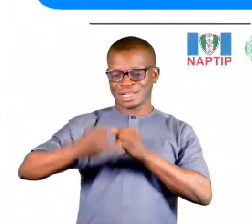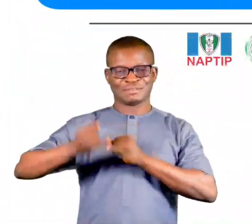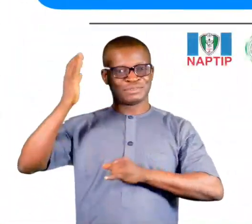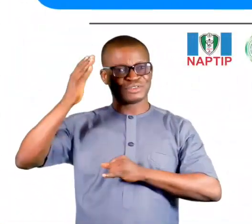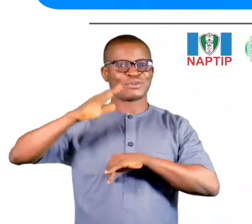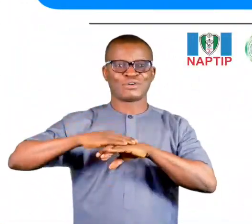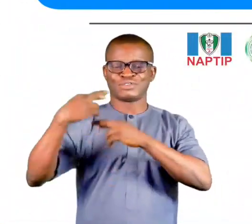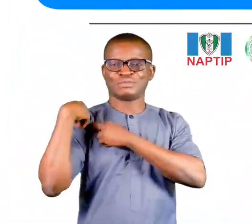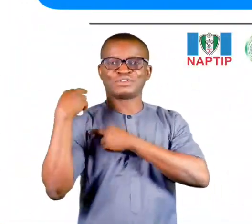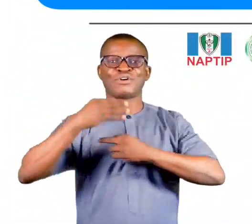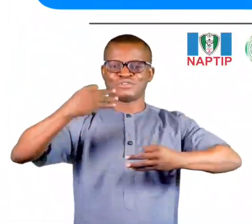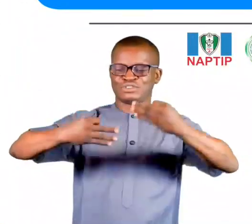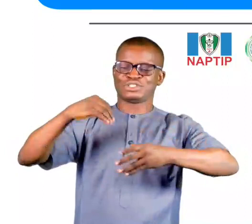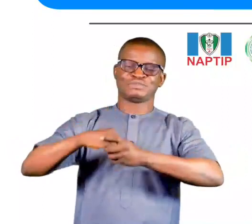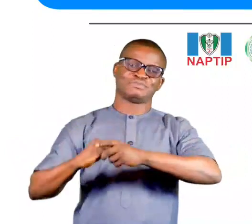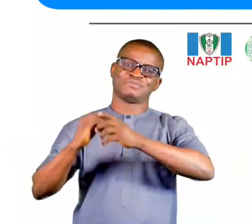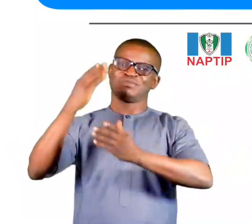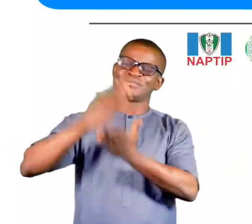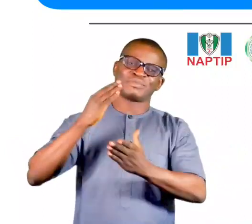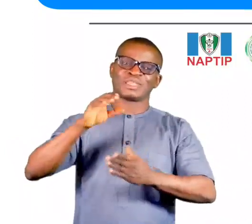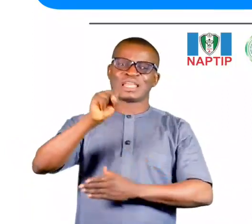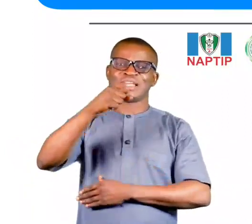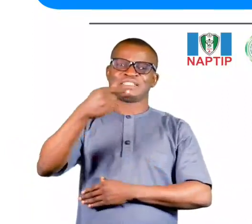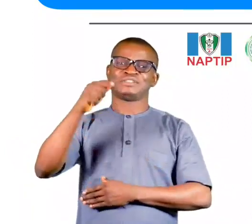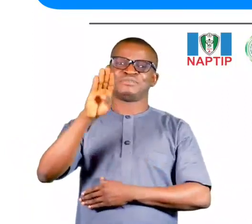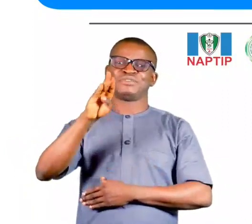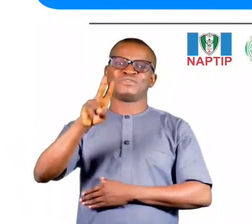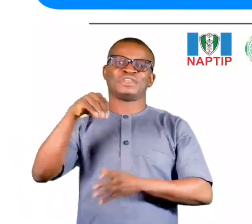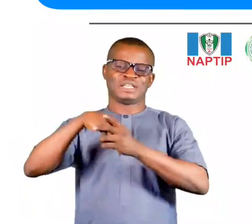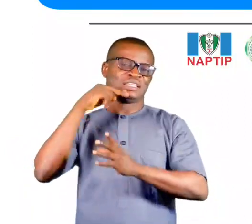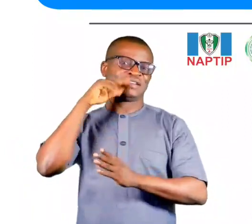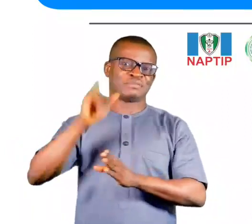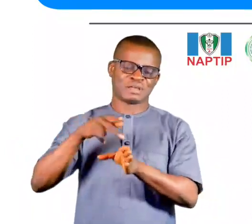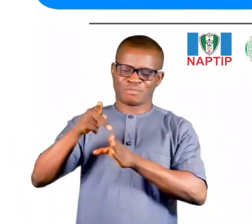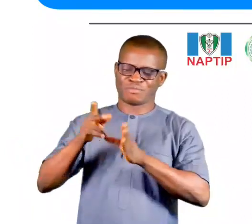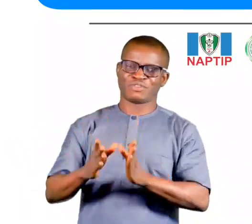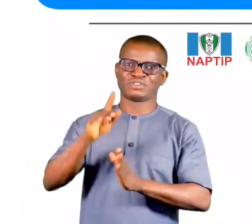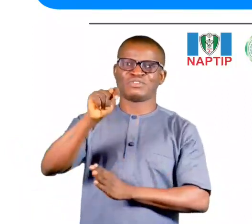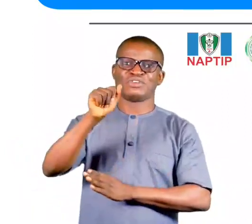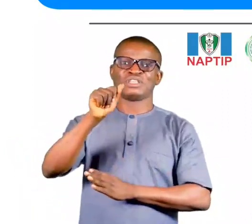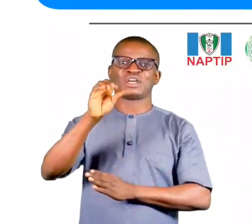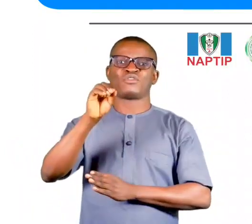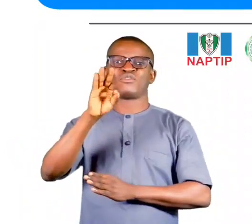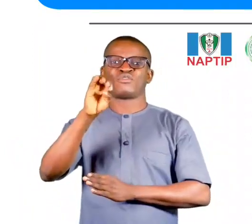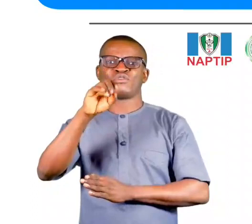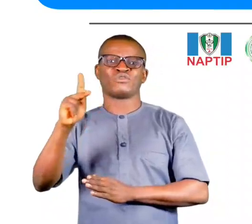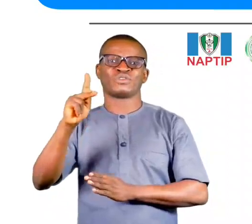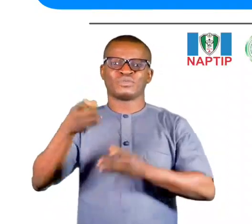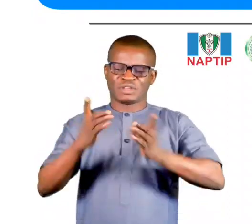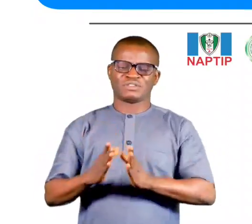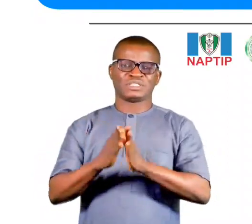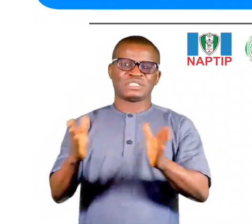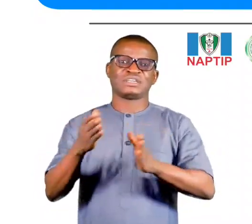presentation was on the role of judges in curbing SGBV in Nigeria by Professor Tawfiq Ladan, Director-General,